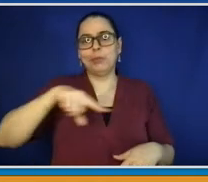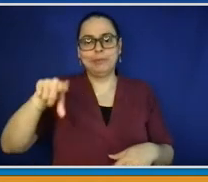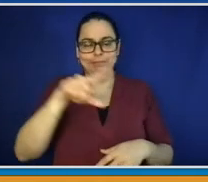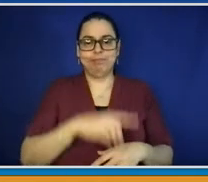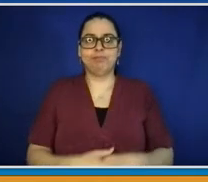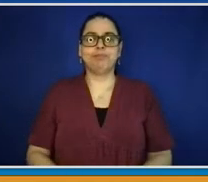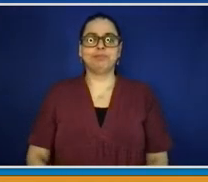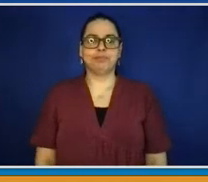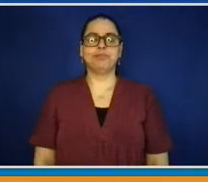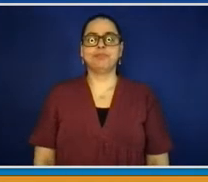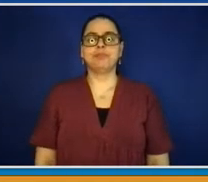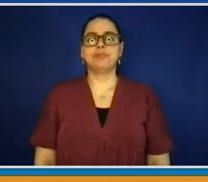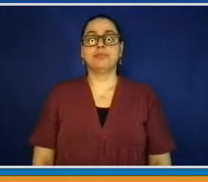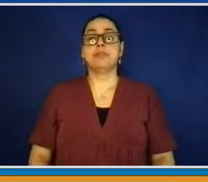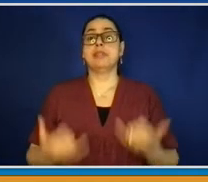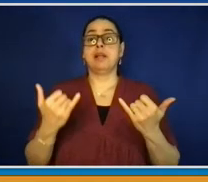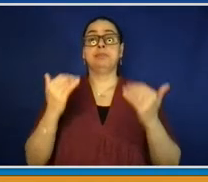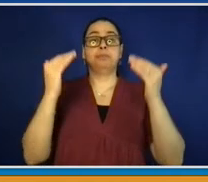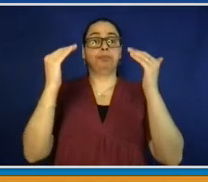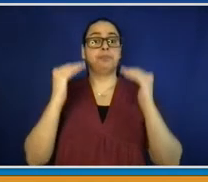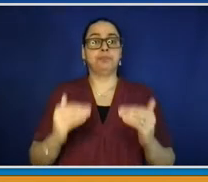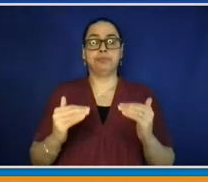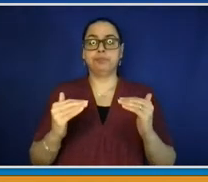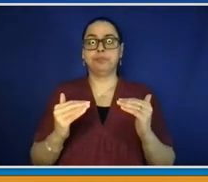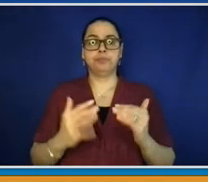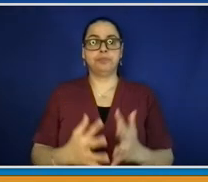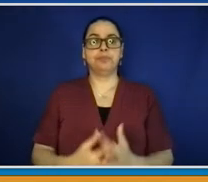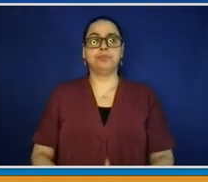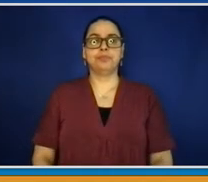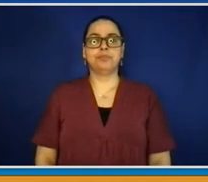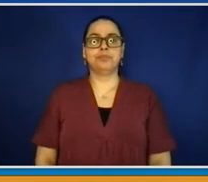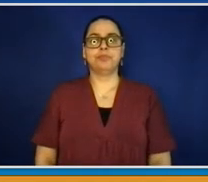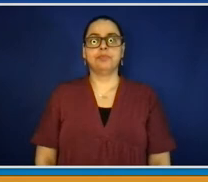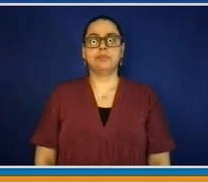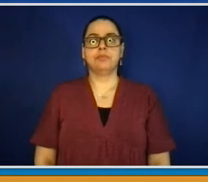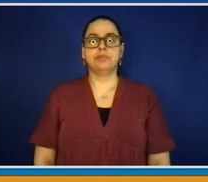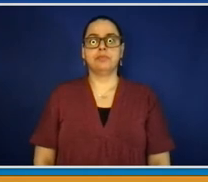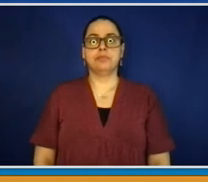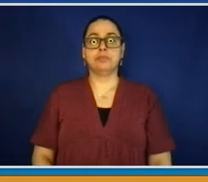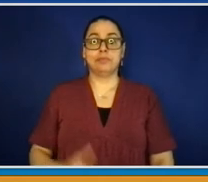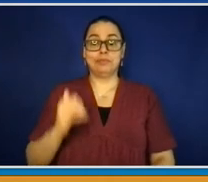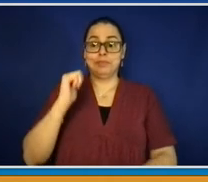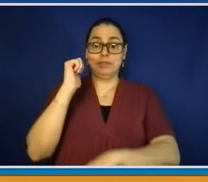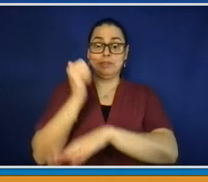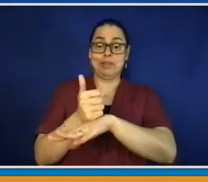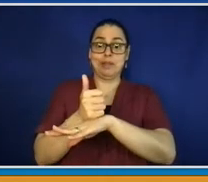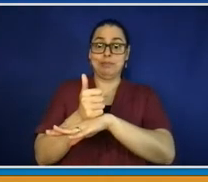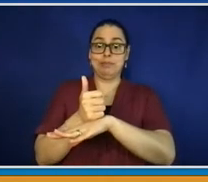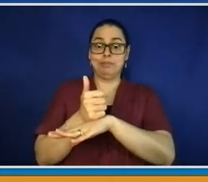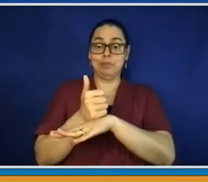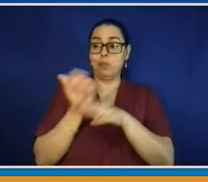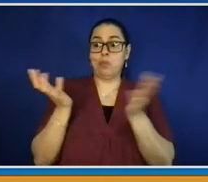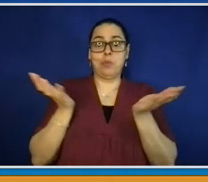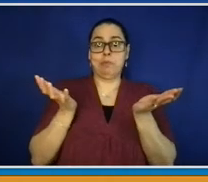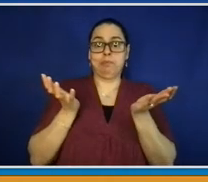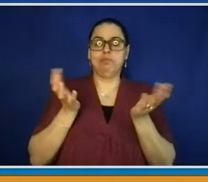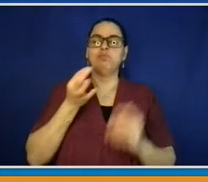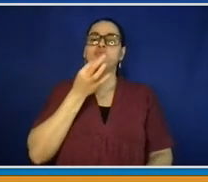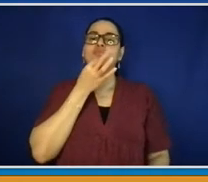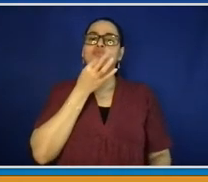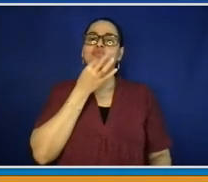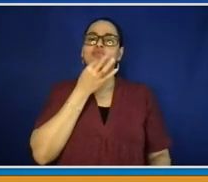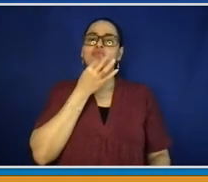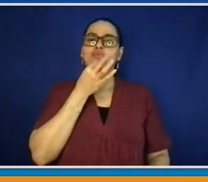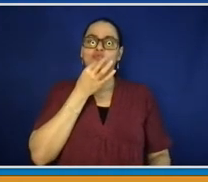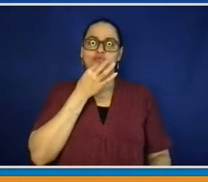York State made the decision to have a single primary date because for a while we had a June primary date for congressional and senatorial campaigns,